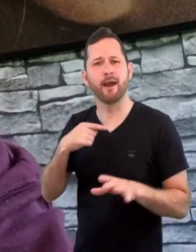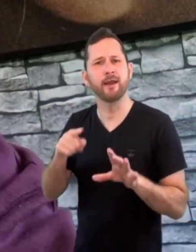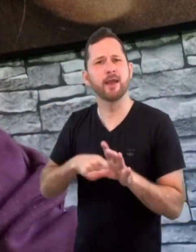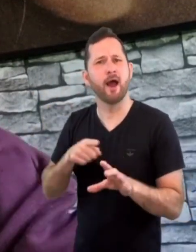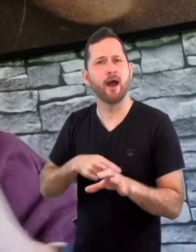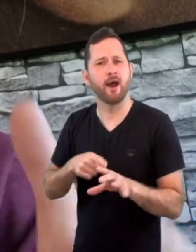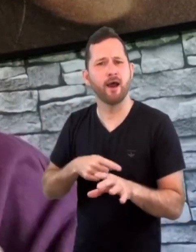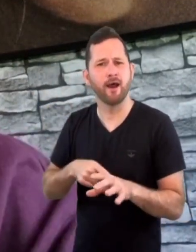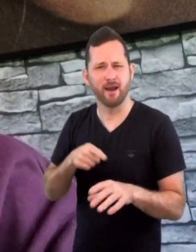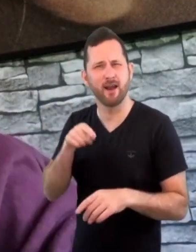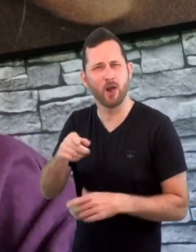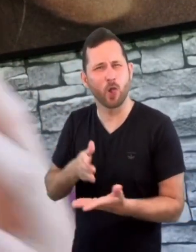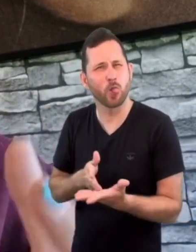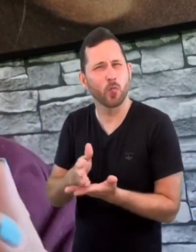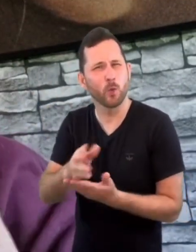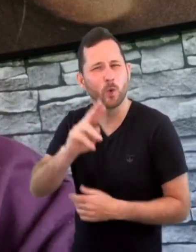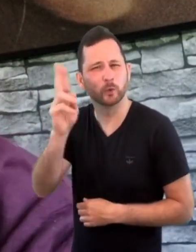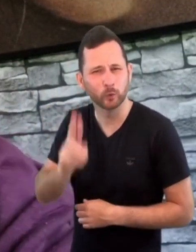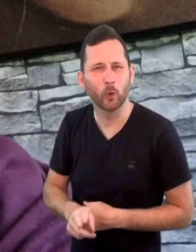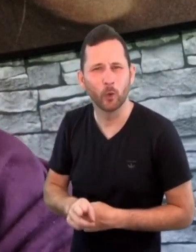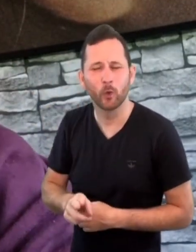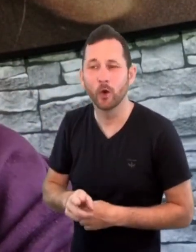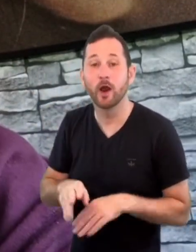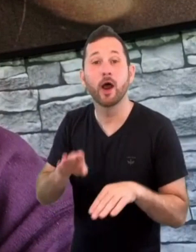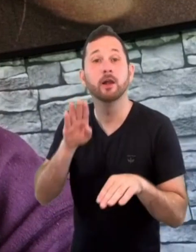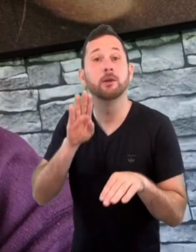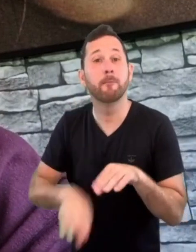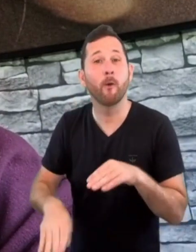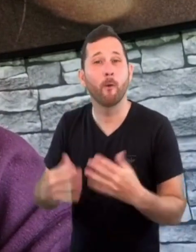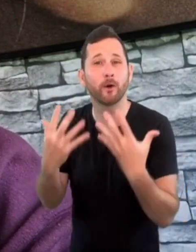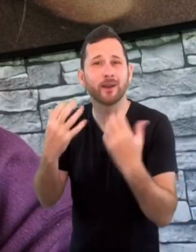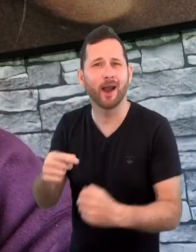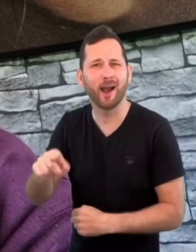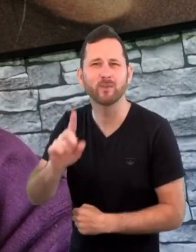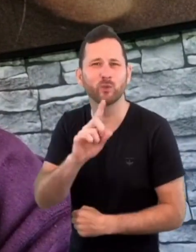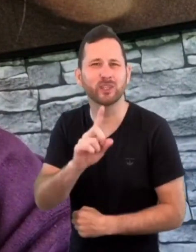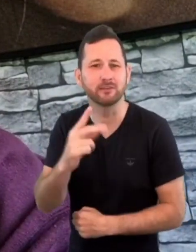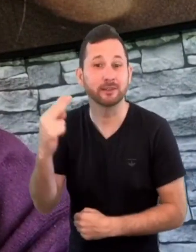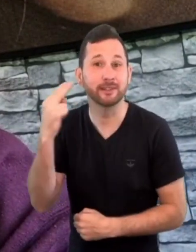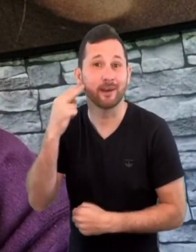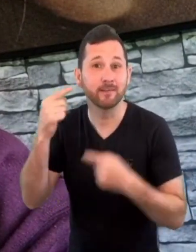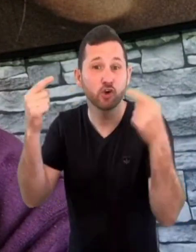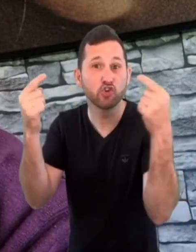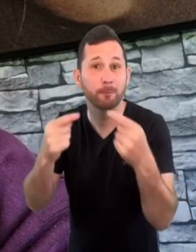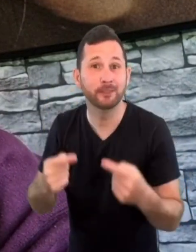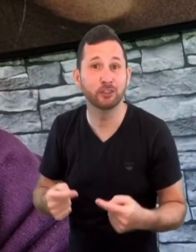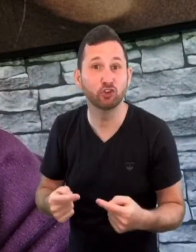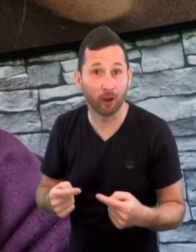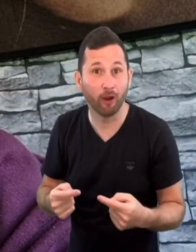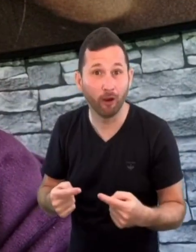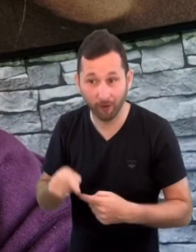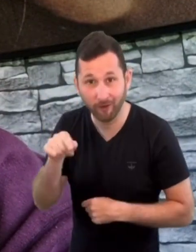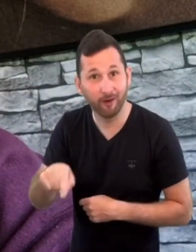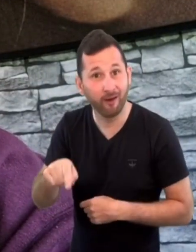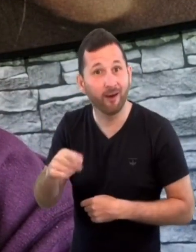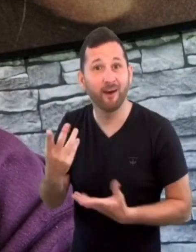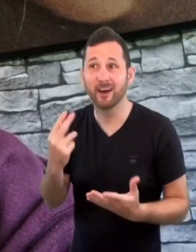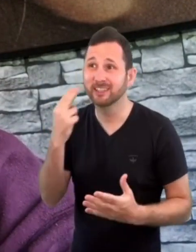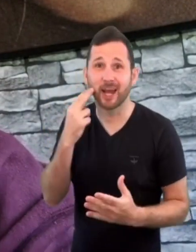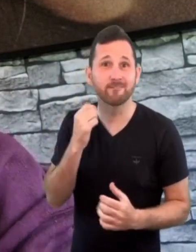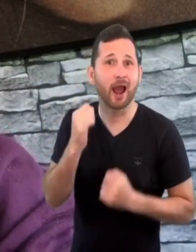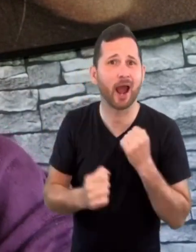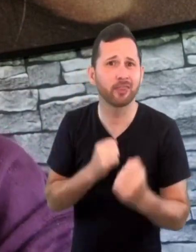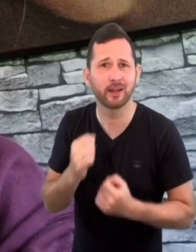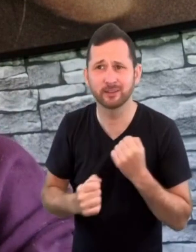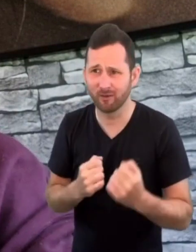to when I was younger, going through school, going through sport, the days I remember the most is obviously like the deaf competitions I did.